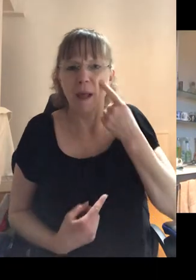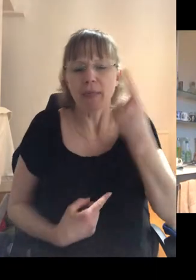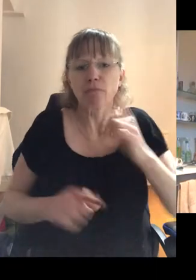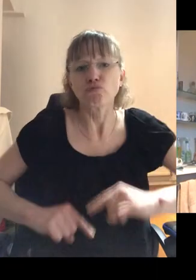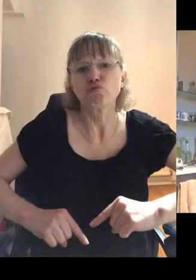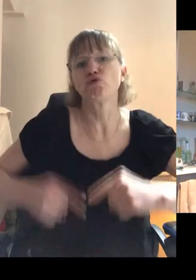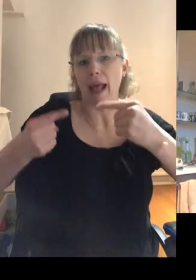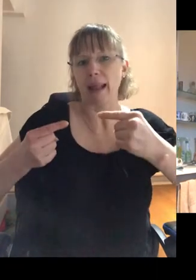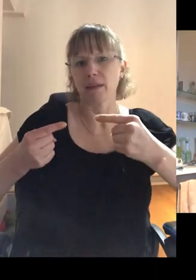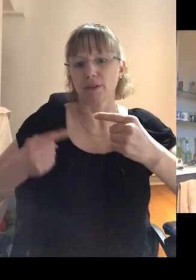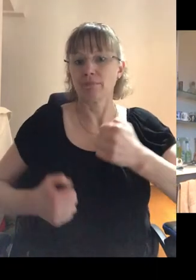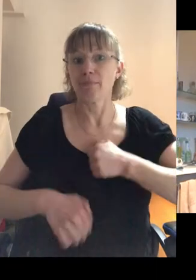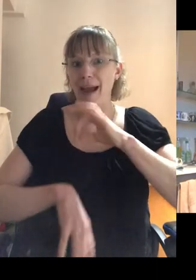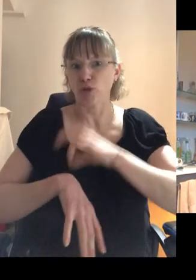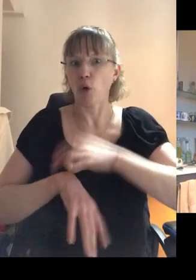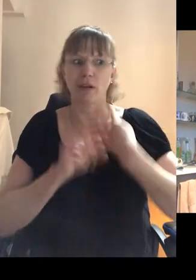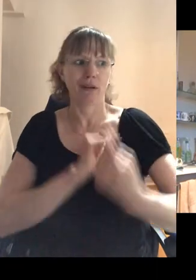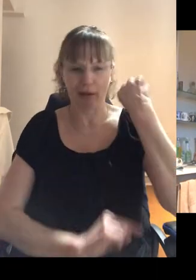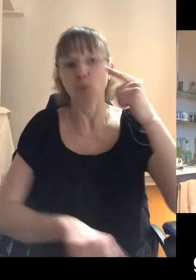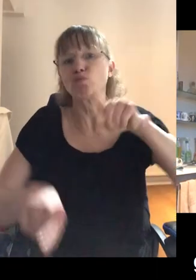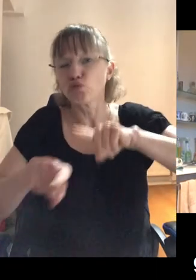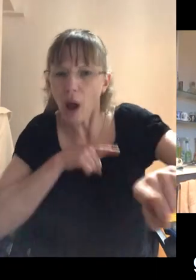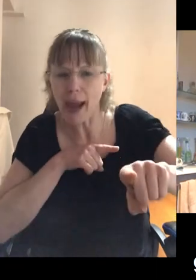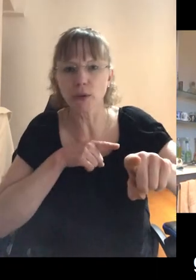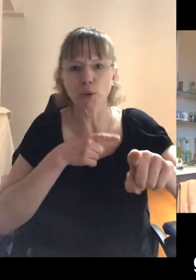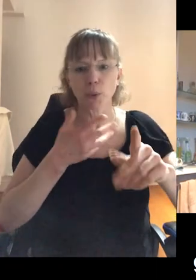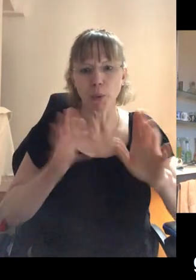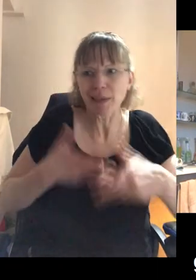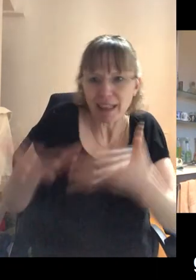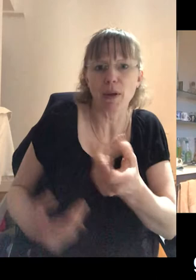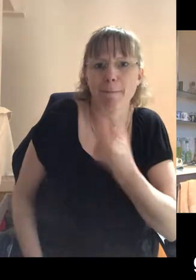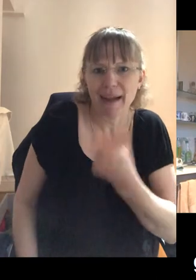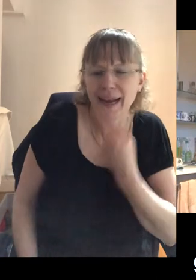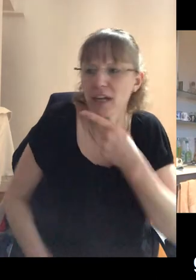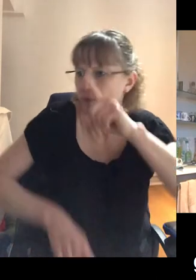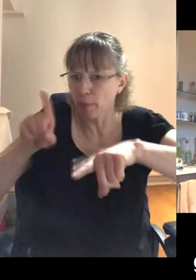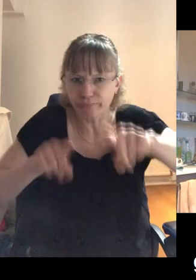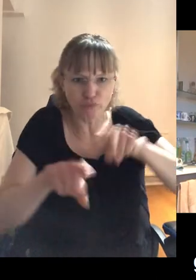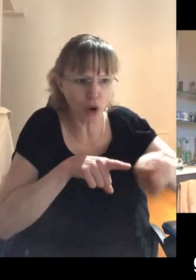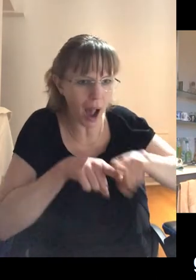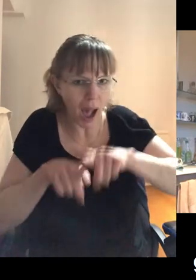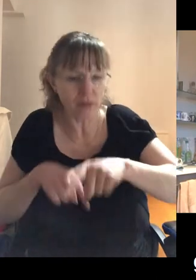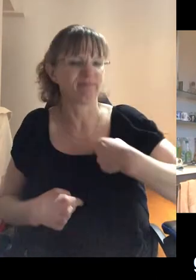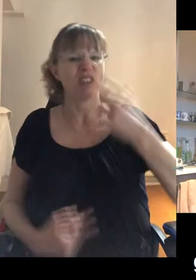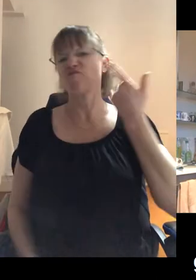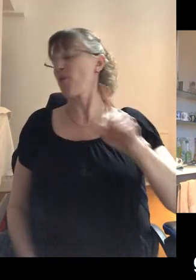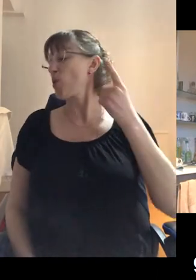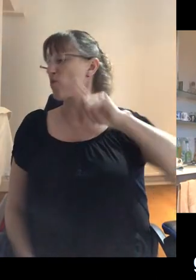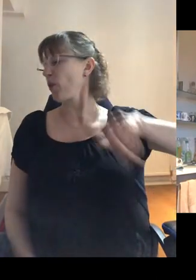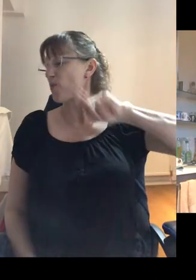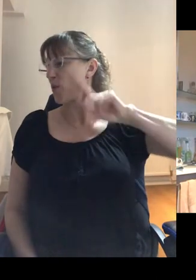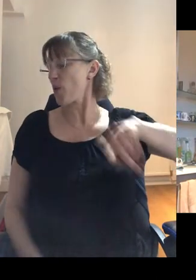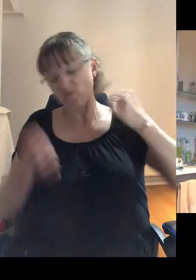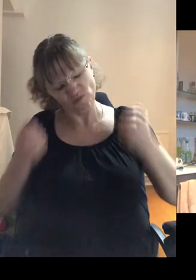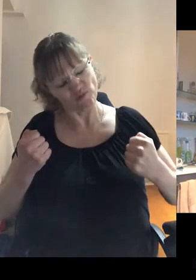the challenge of being my doctor for those years, when they were trying to give us, me the medications from the different trials and I was refusing resolutely.